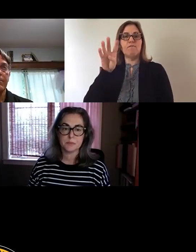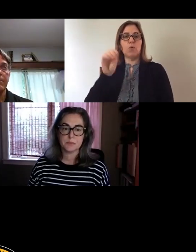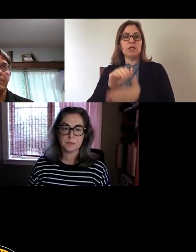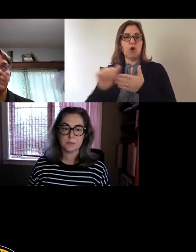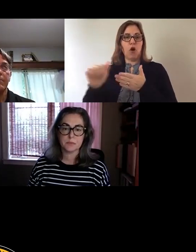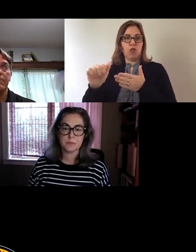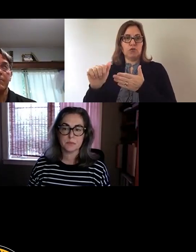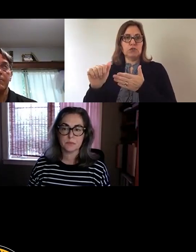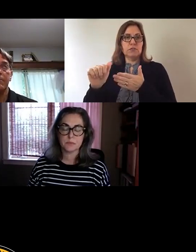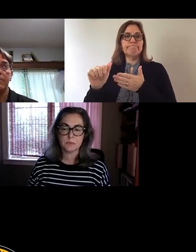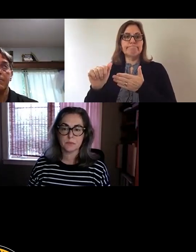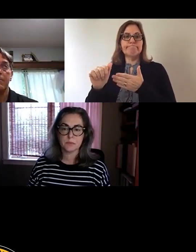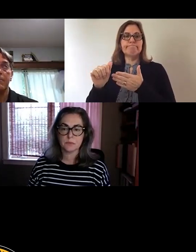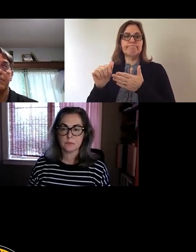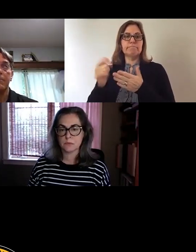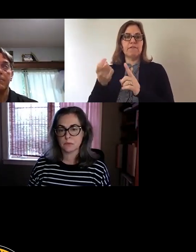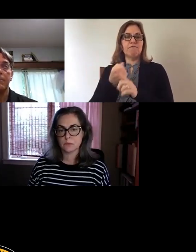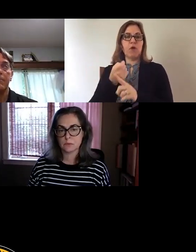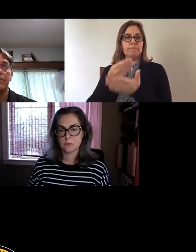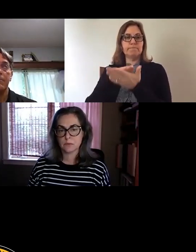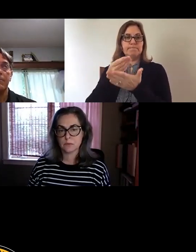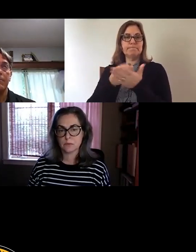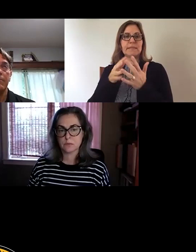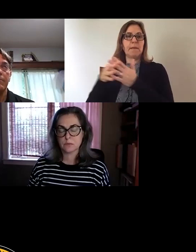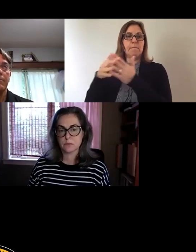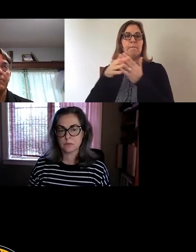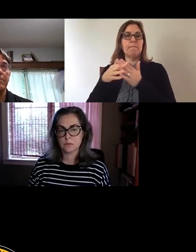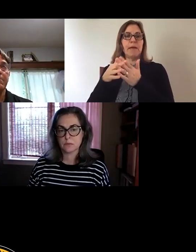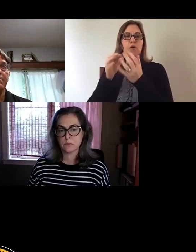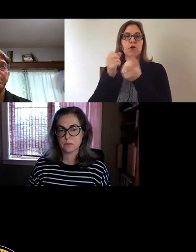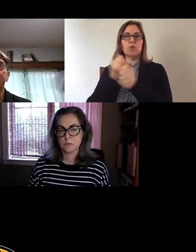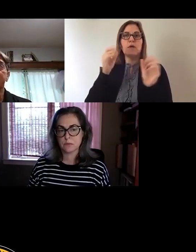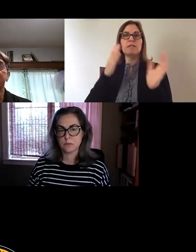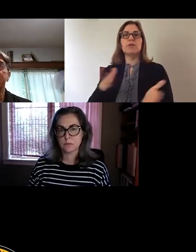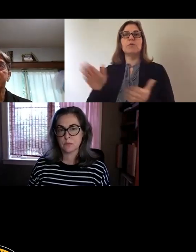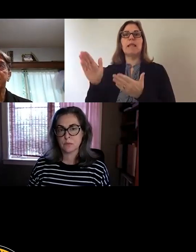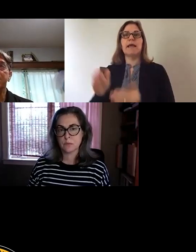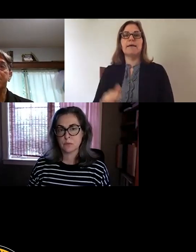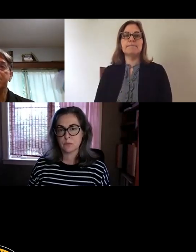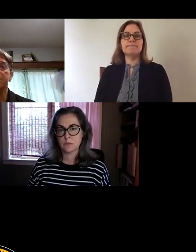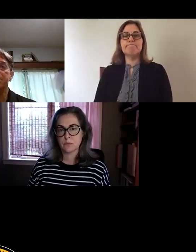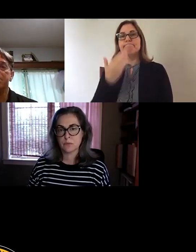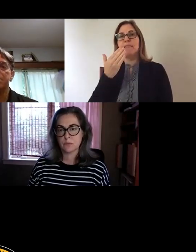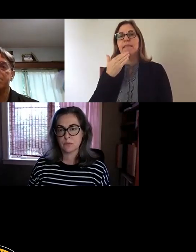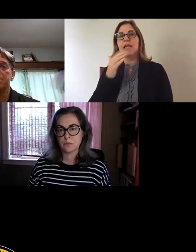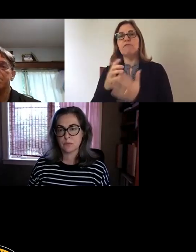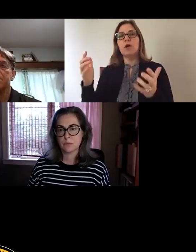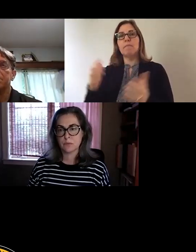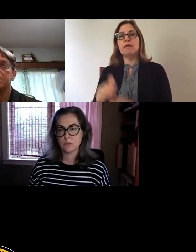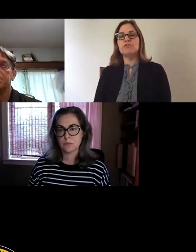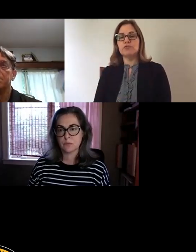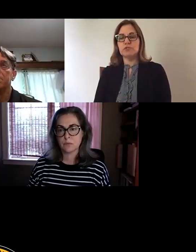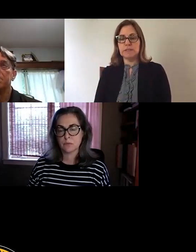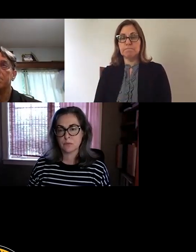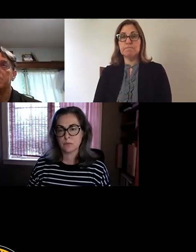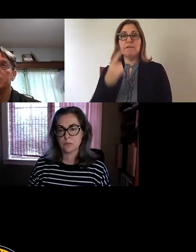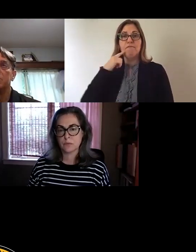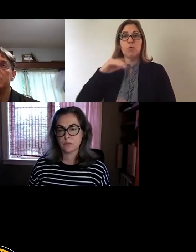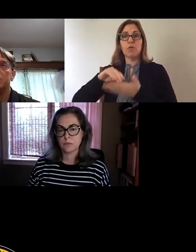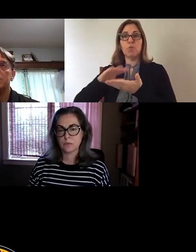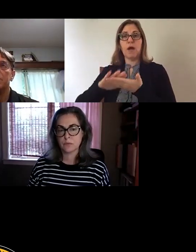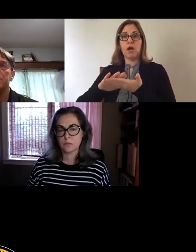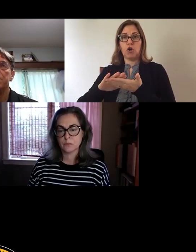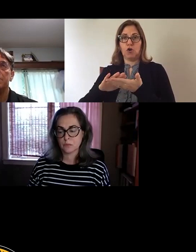with funding from the American Rescue Plan. Thank you very much. For the record, we are